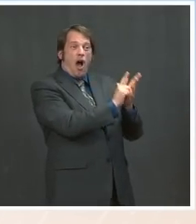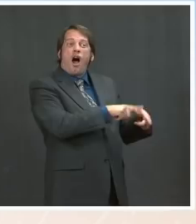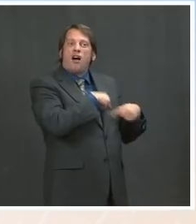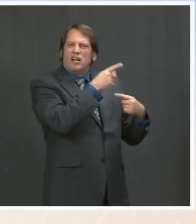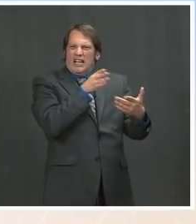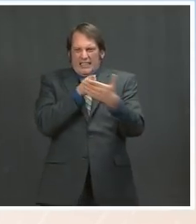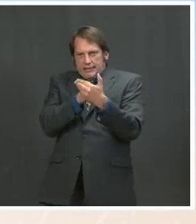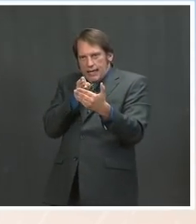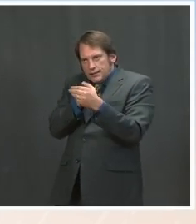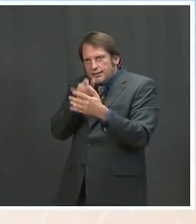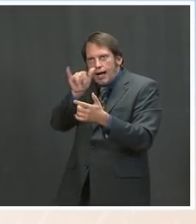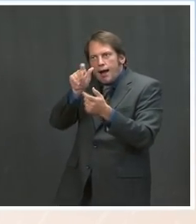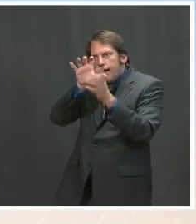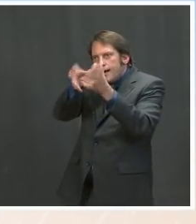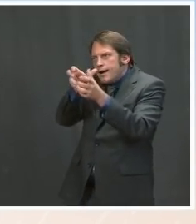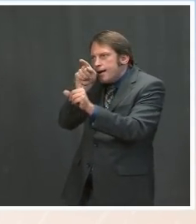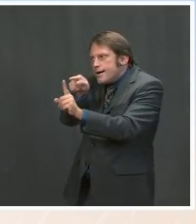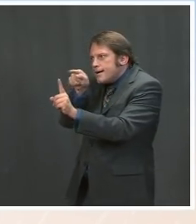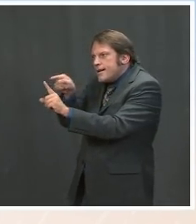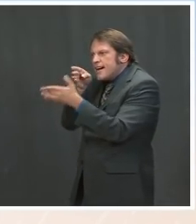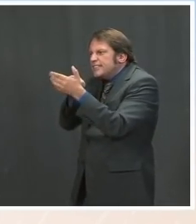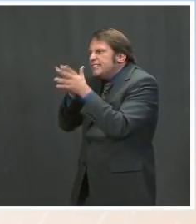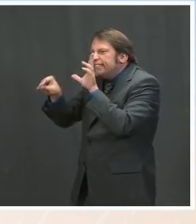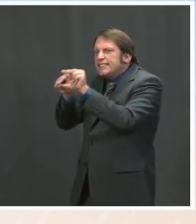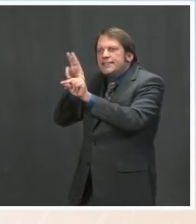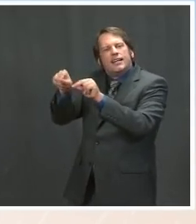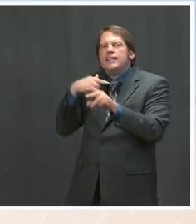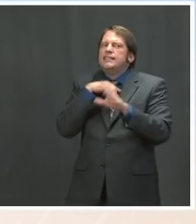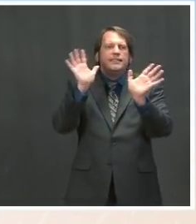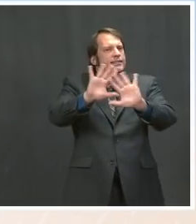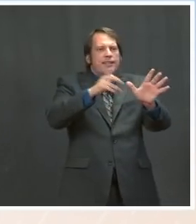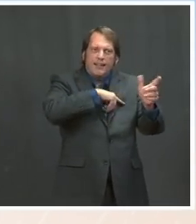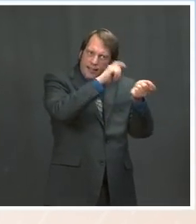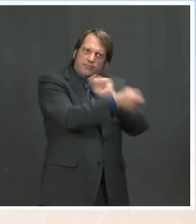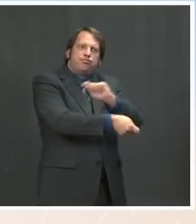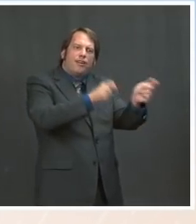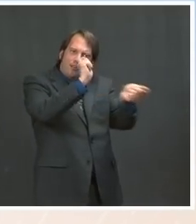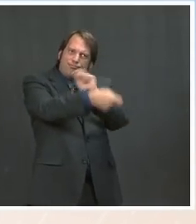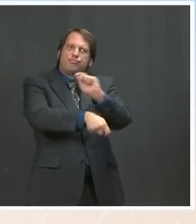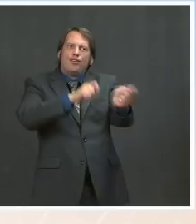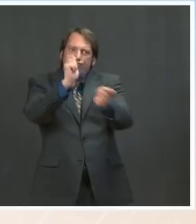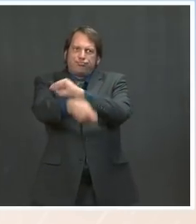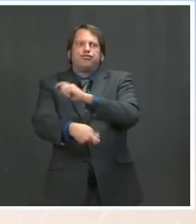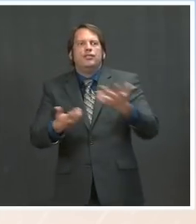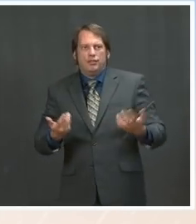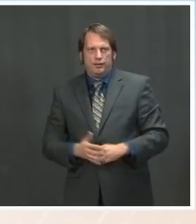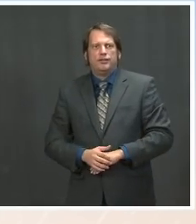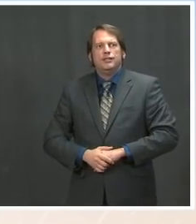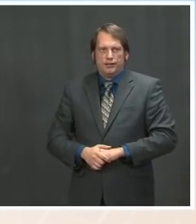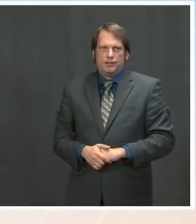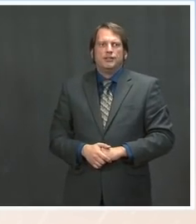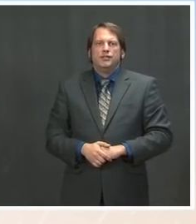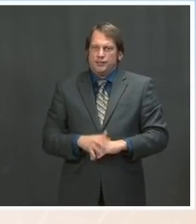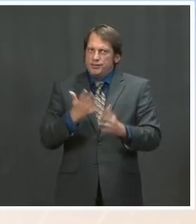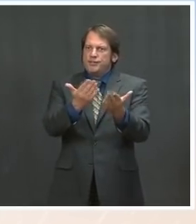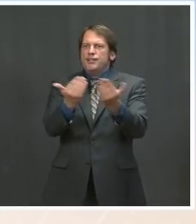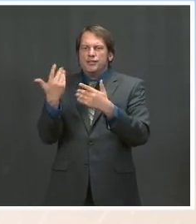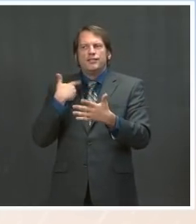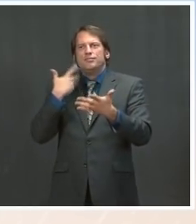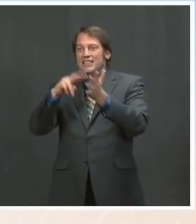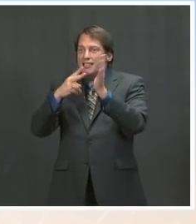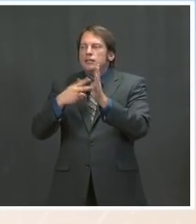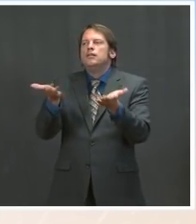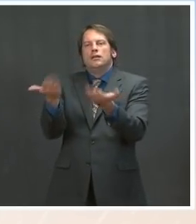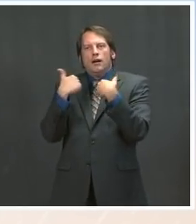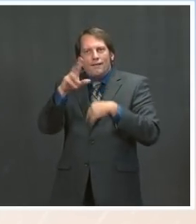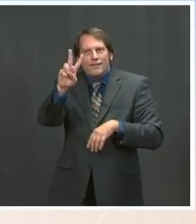parts of the Middle East and Africa from applying for refugee status, and to resume flights, and that we remain committed to welcoming refugees